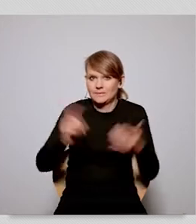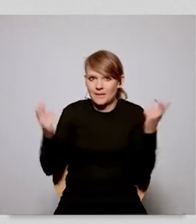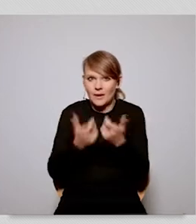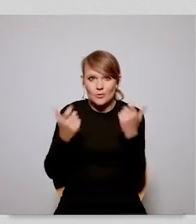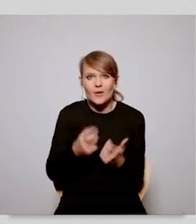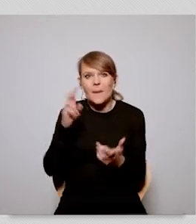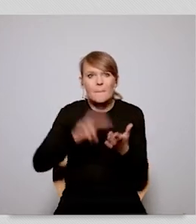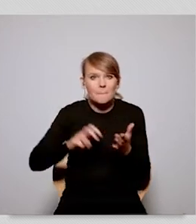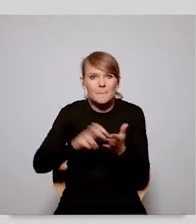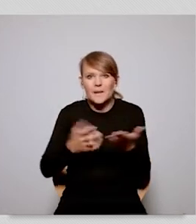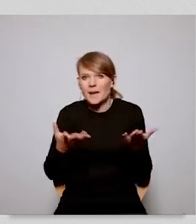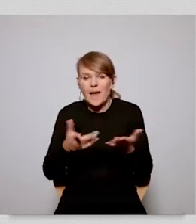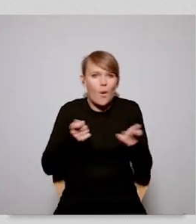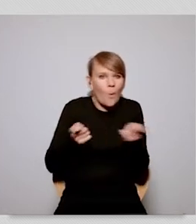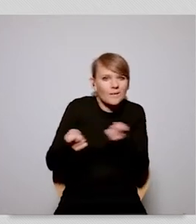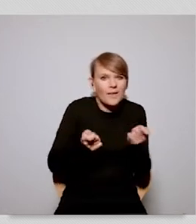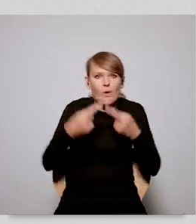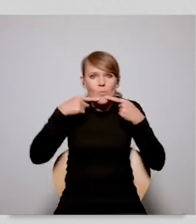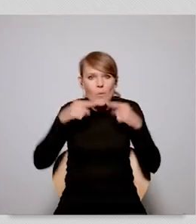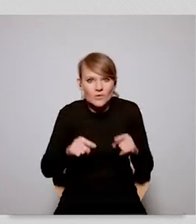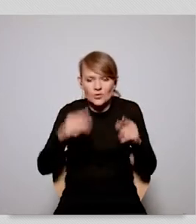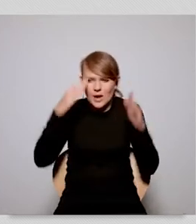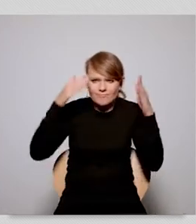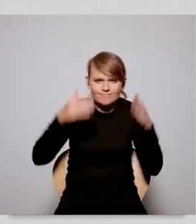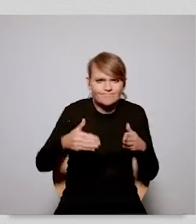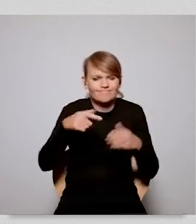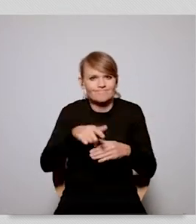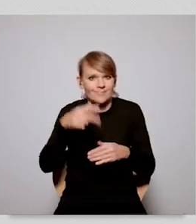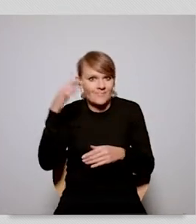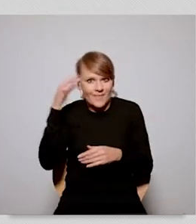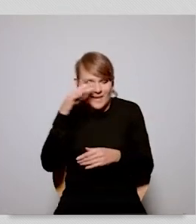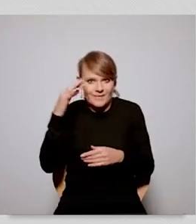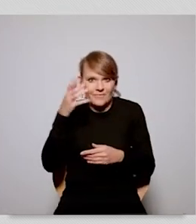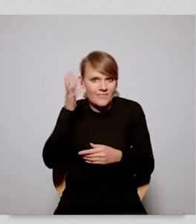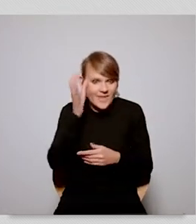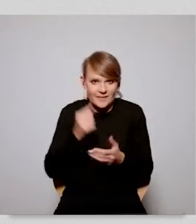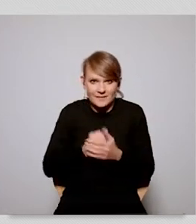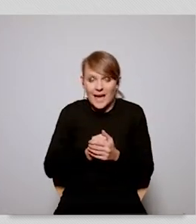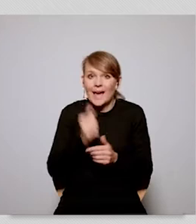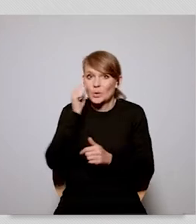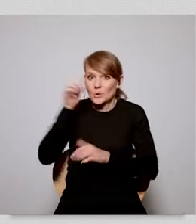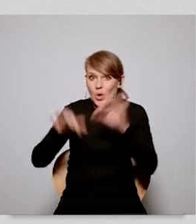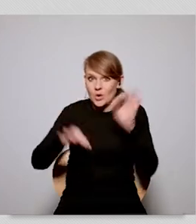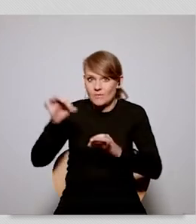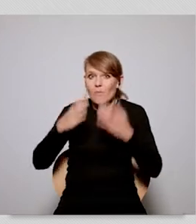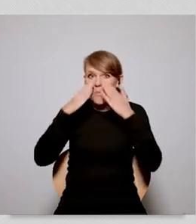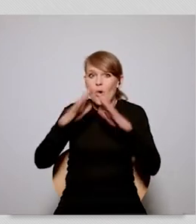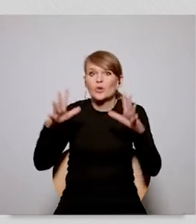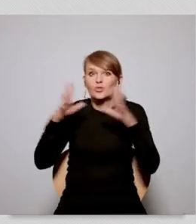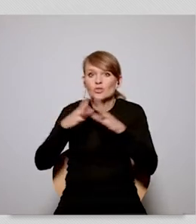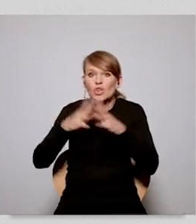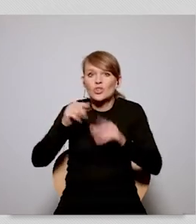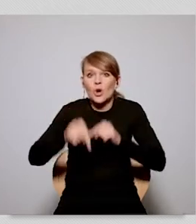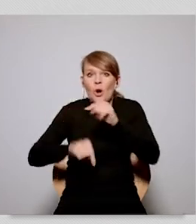sense of threat without really going deeper into the subject so during tomorrow's conference